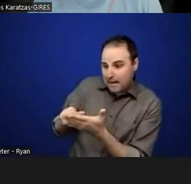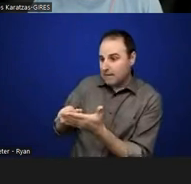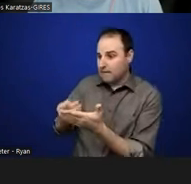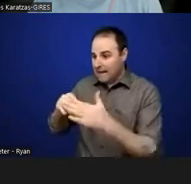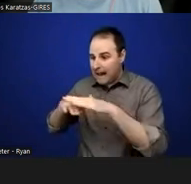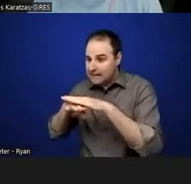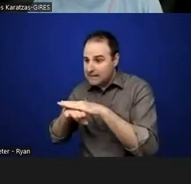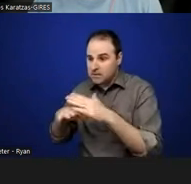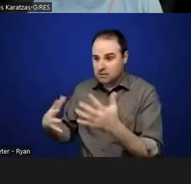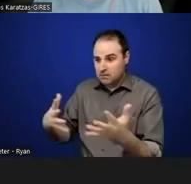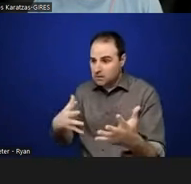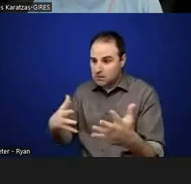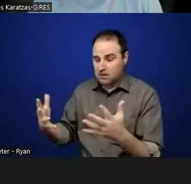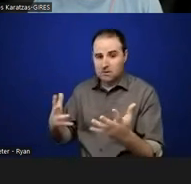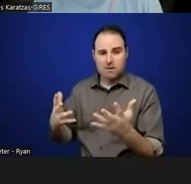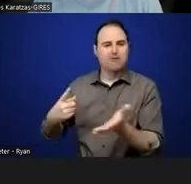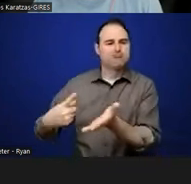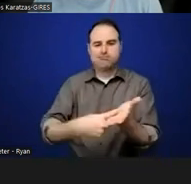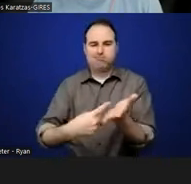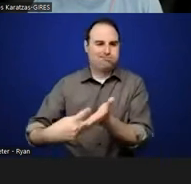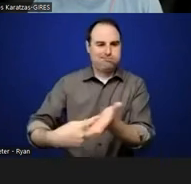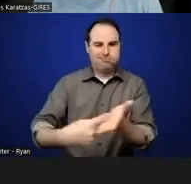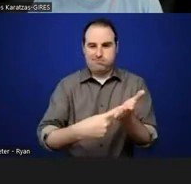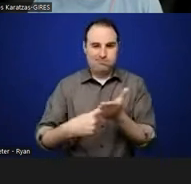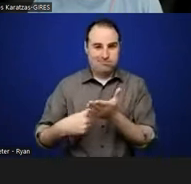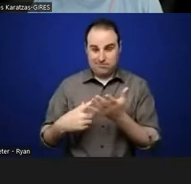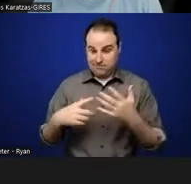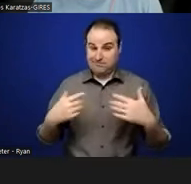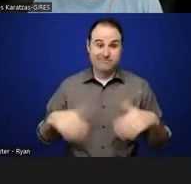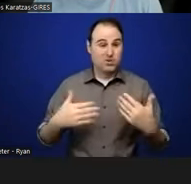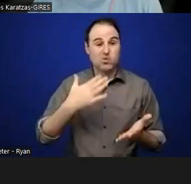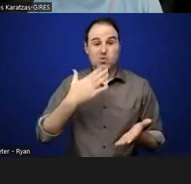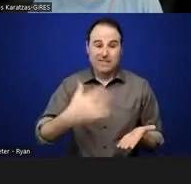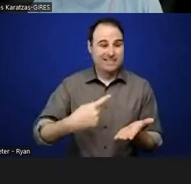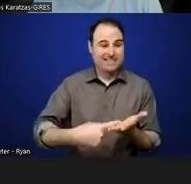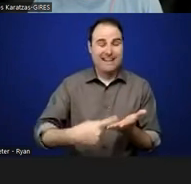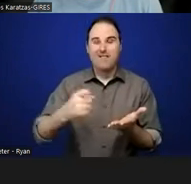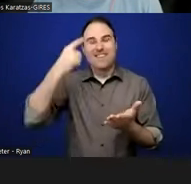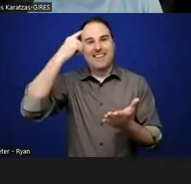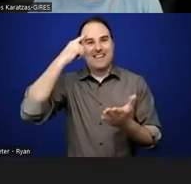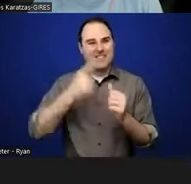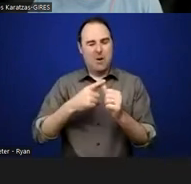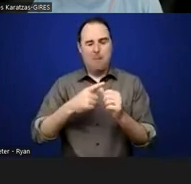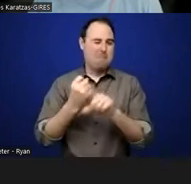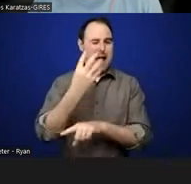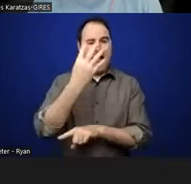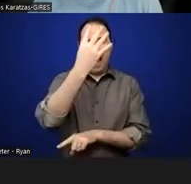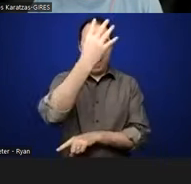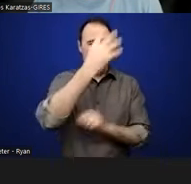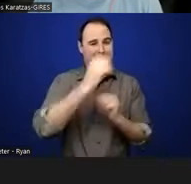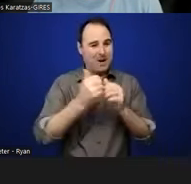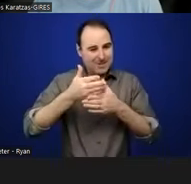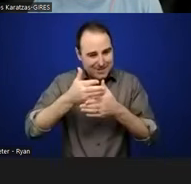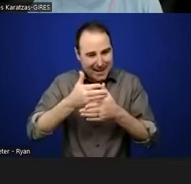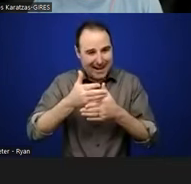I think it's like an, it can become this like really vibrant place when you take yourself to this like absurd possibility of ways that you could share things,